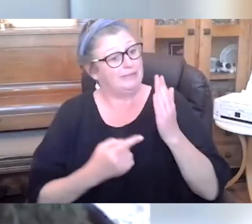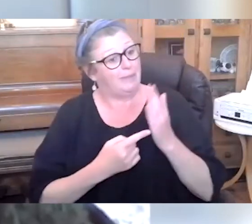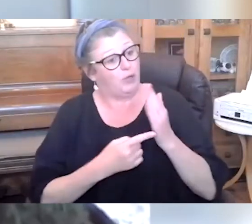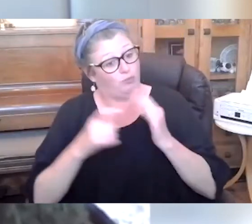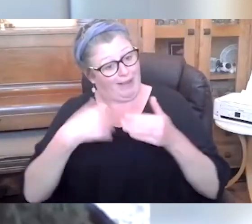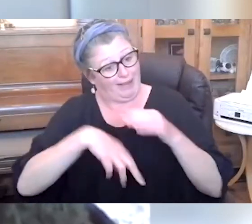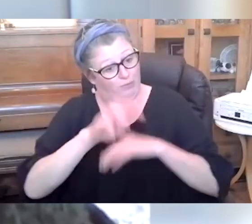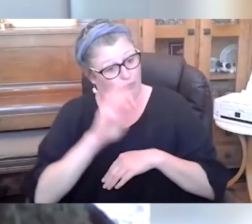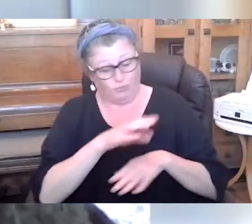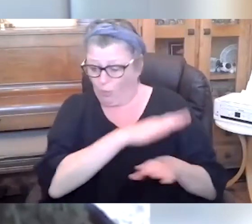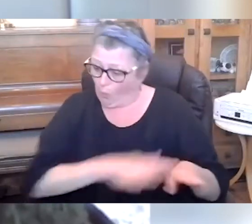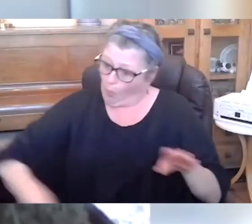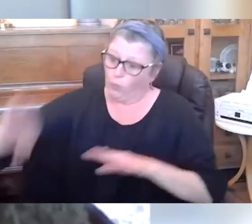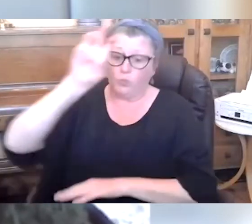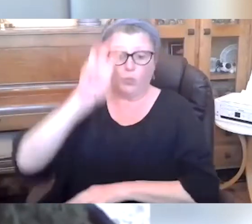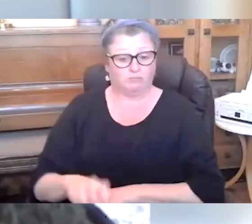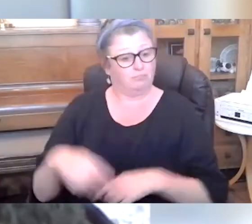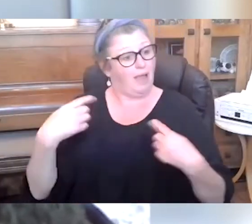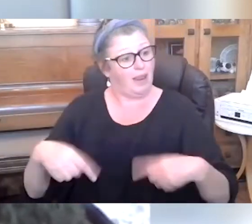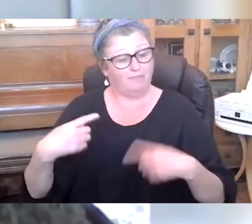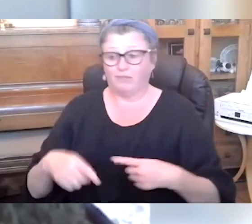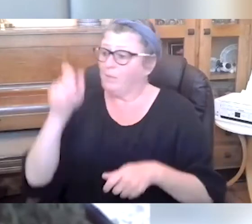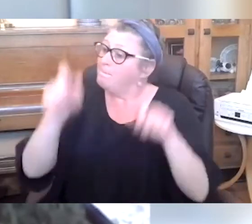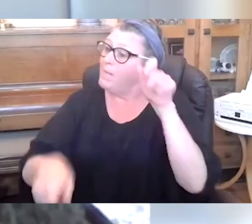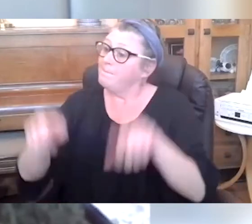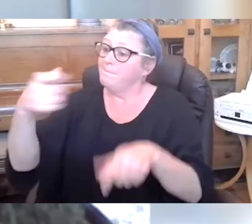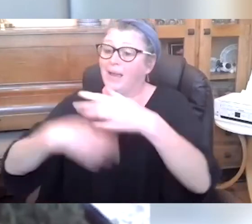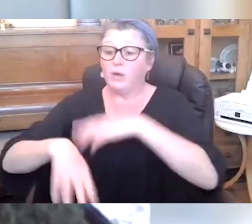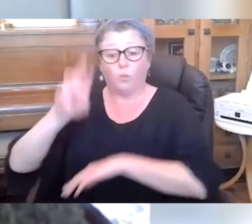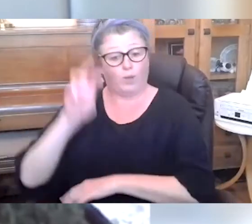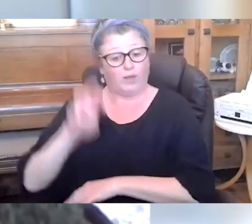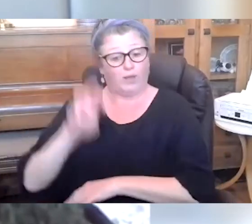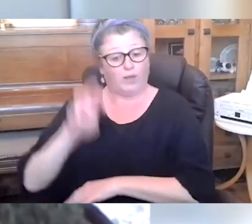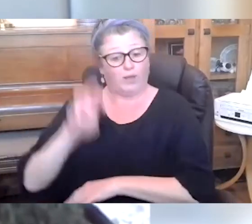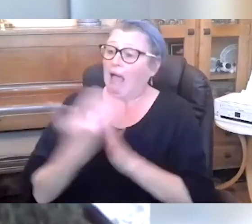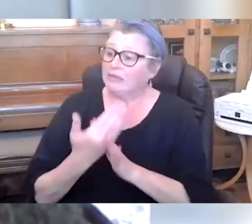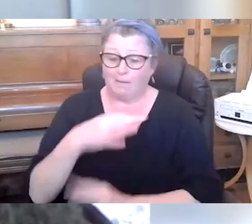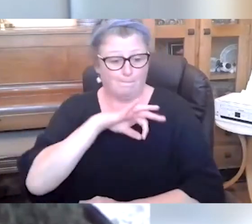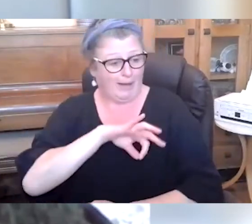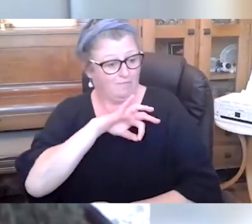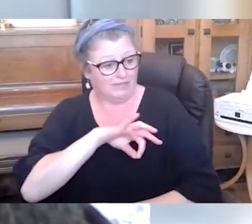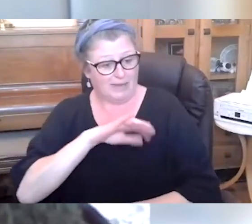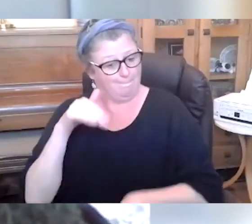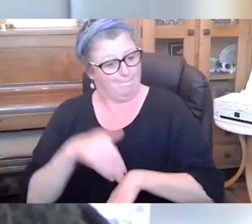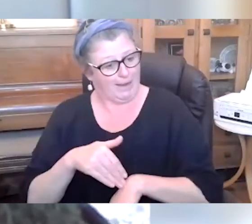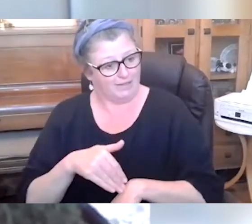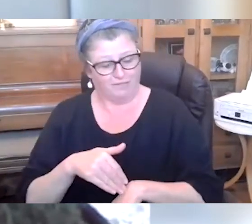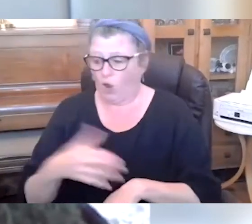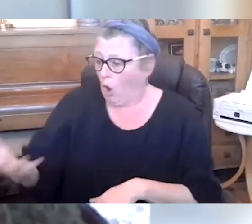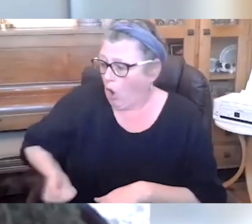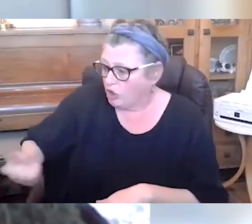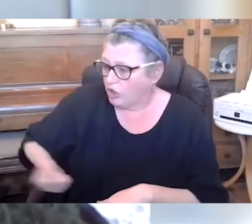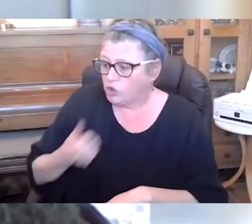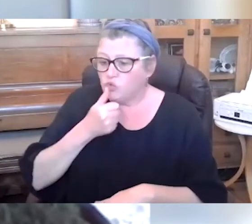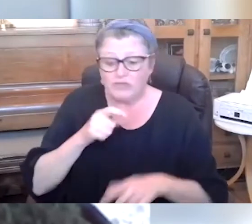and enable many more citizens in Wales to access the benefits and impact of earning and using Tempo Time Credits.